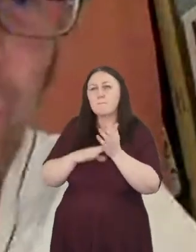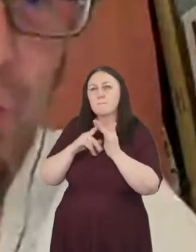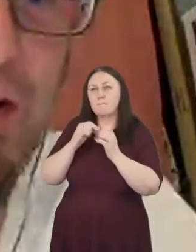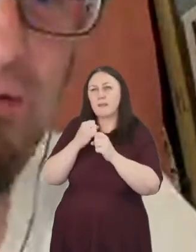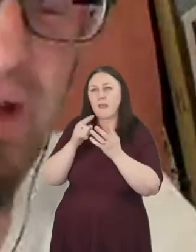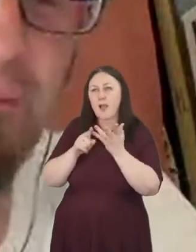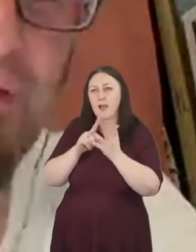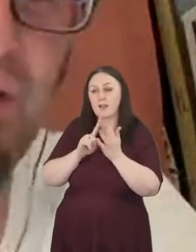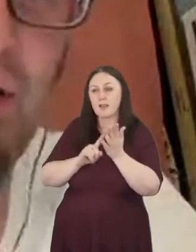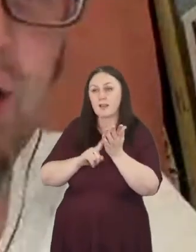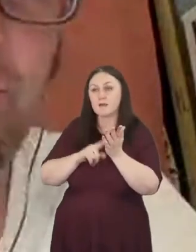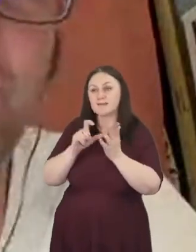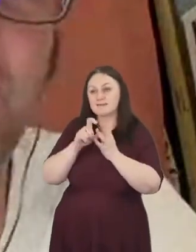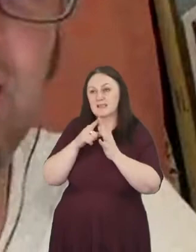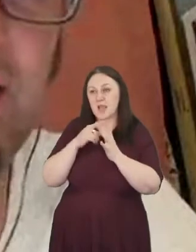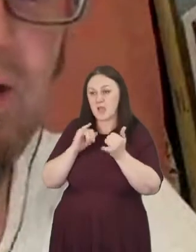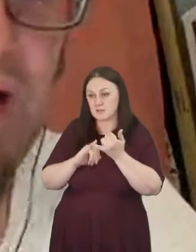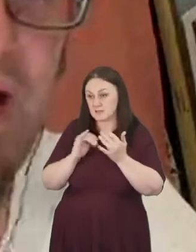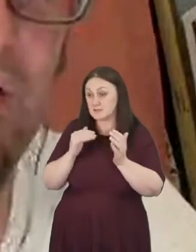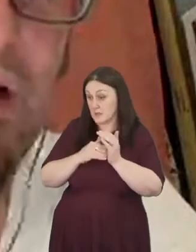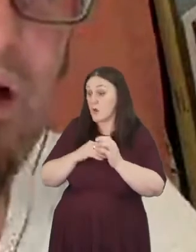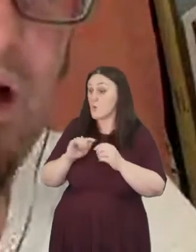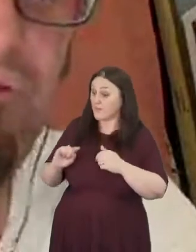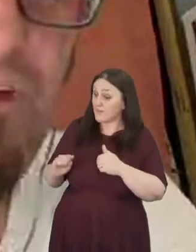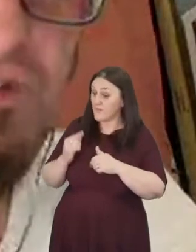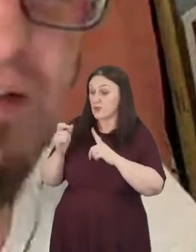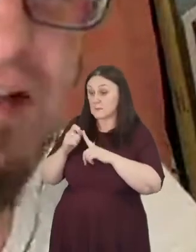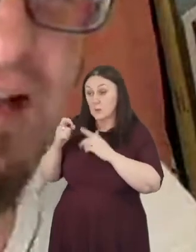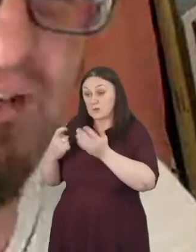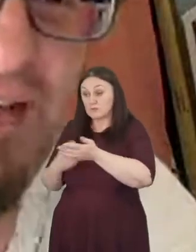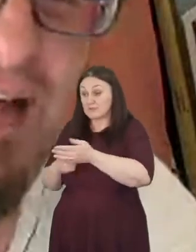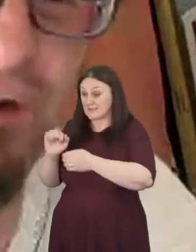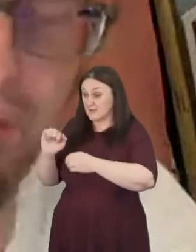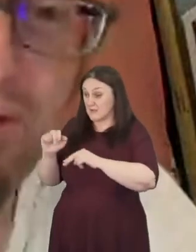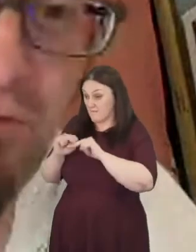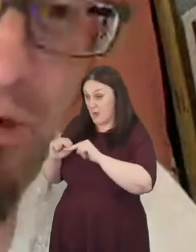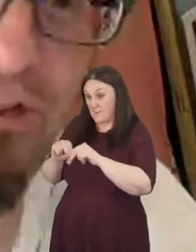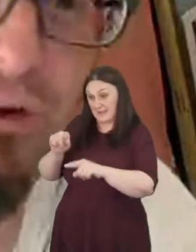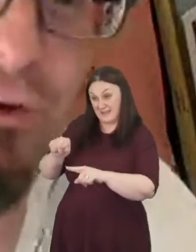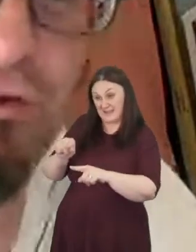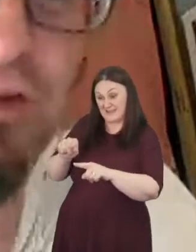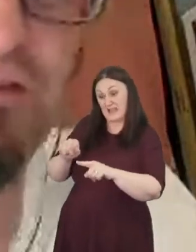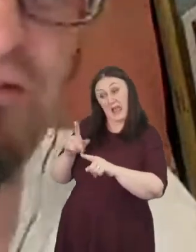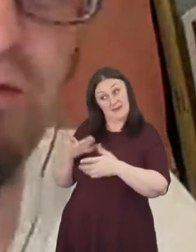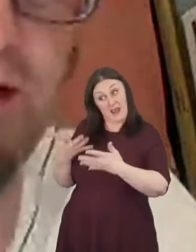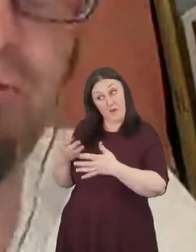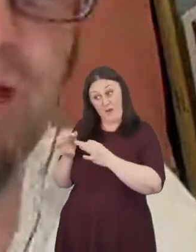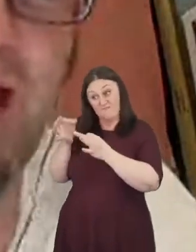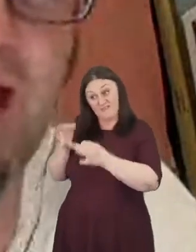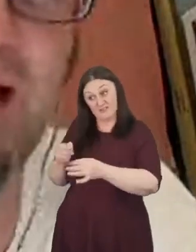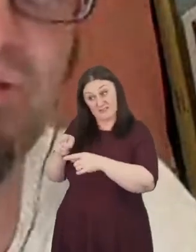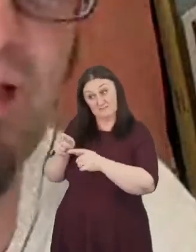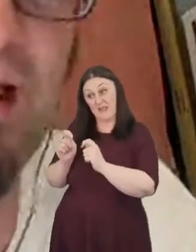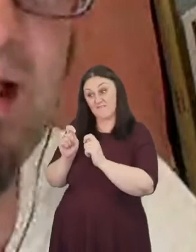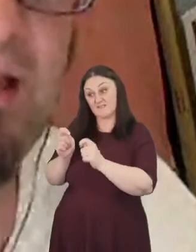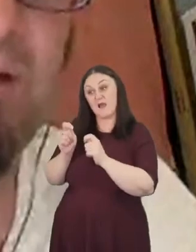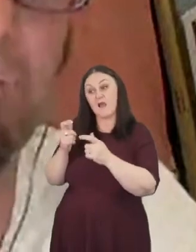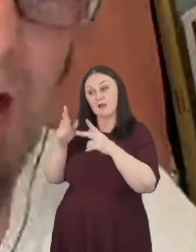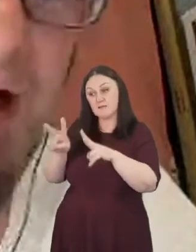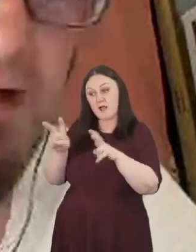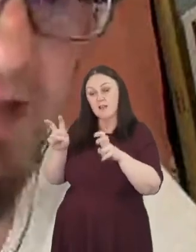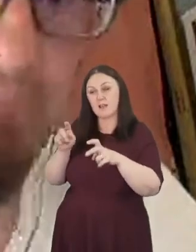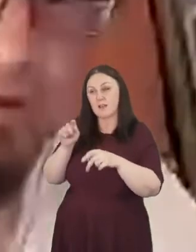of the first puerto rican families in our neighborhood and he's now officially he has a title and this is one of the cool things that philadelphia has